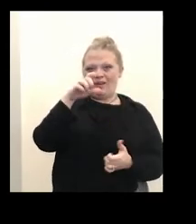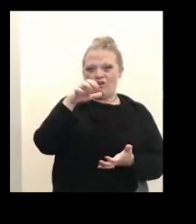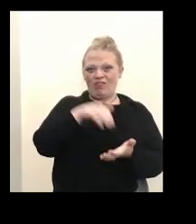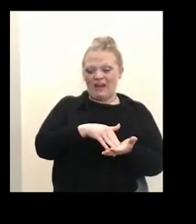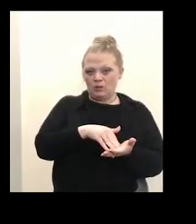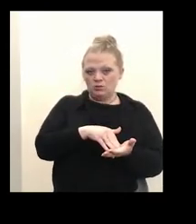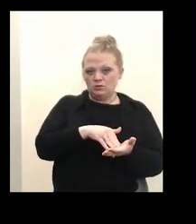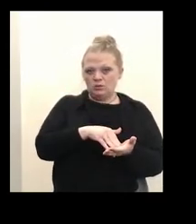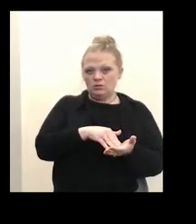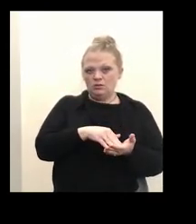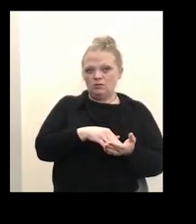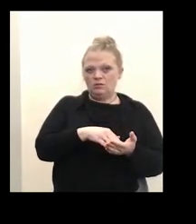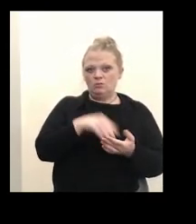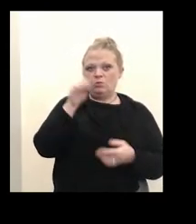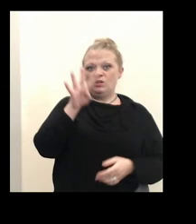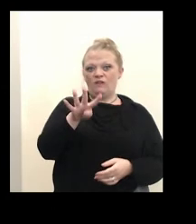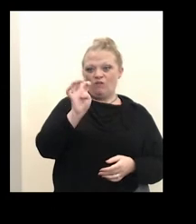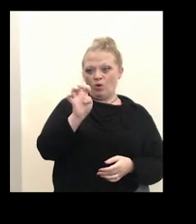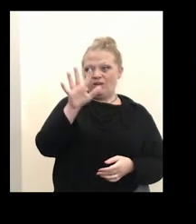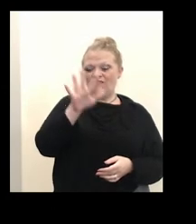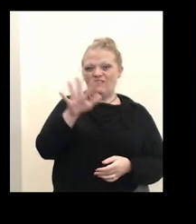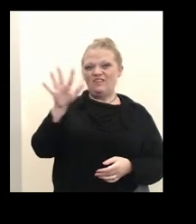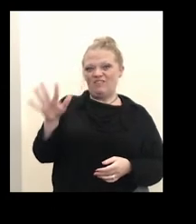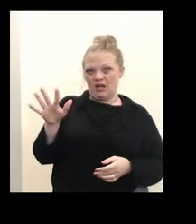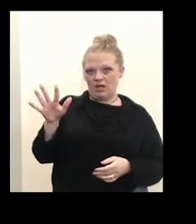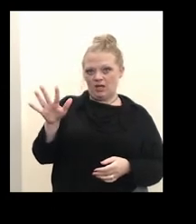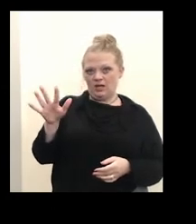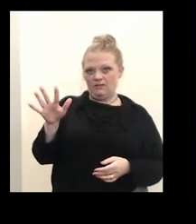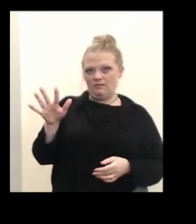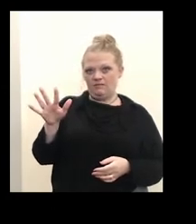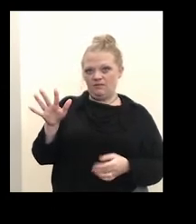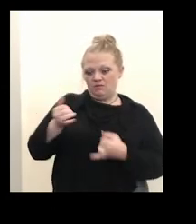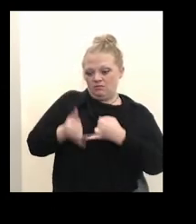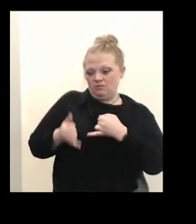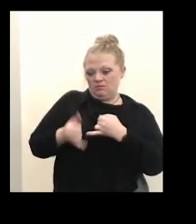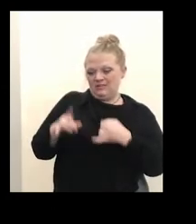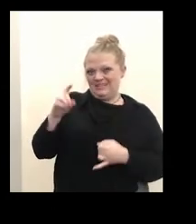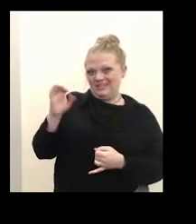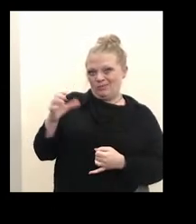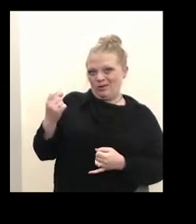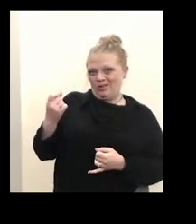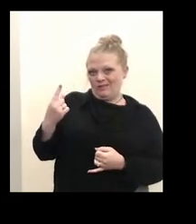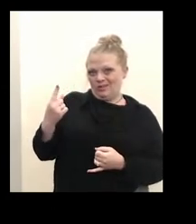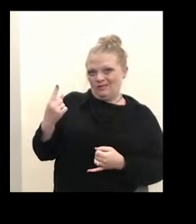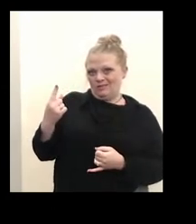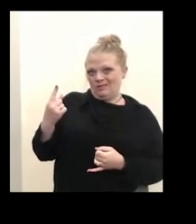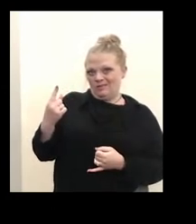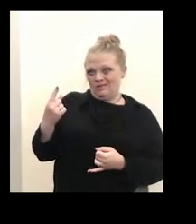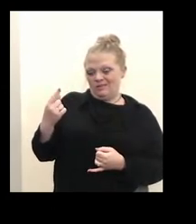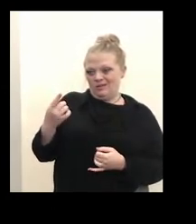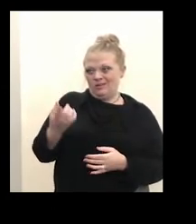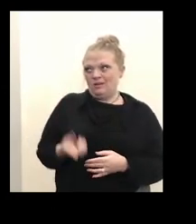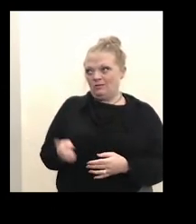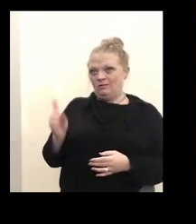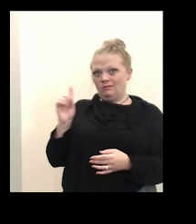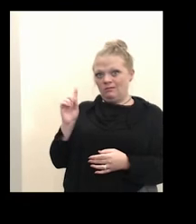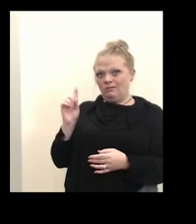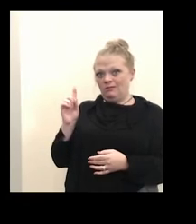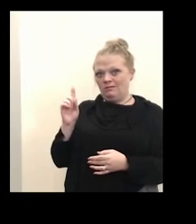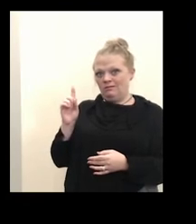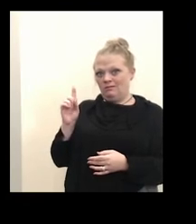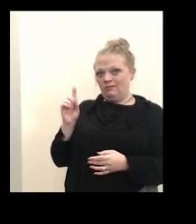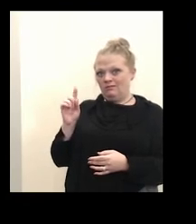to 455 for the week ending December 11th down from 580 the previous week and that has dropped even more